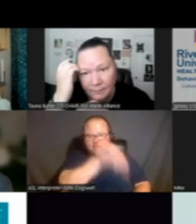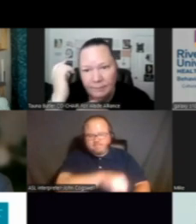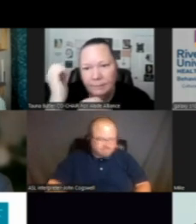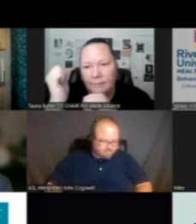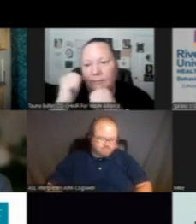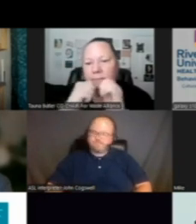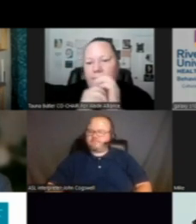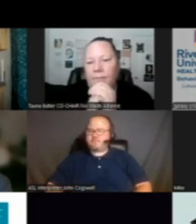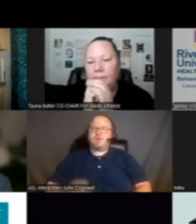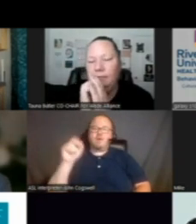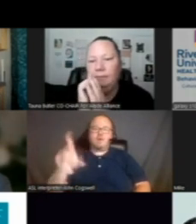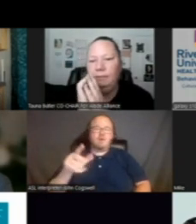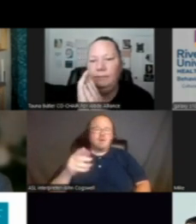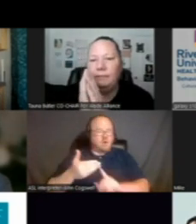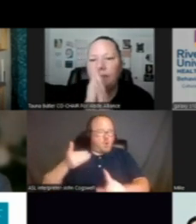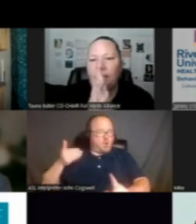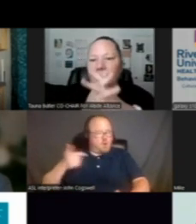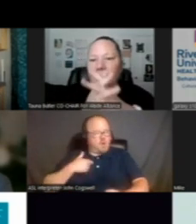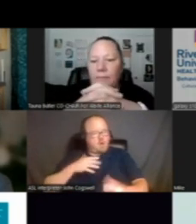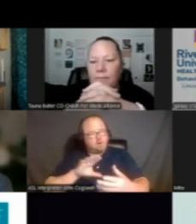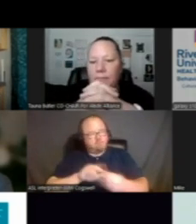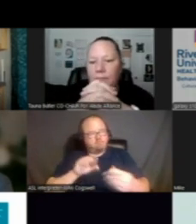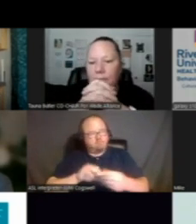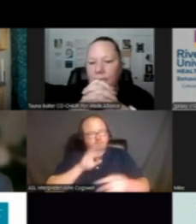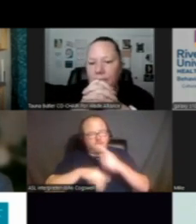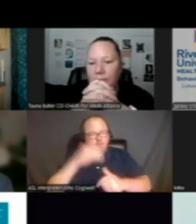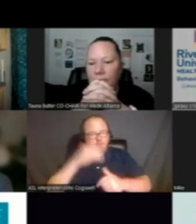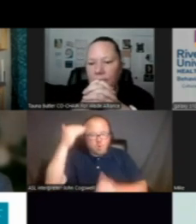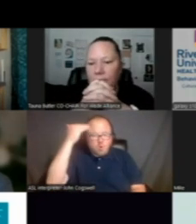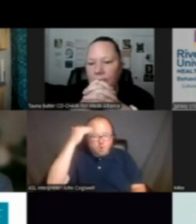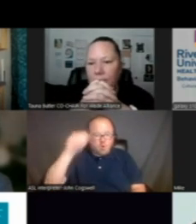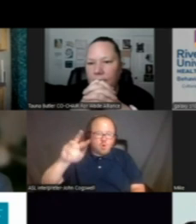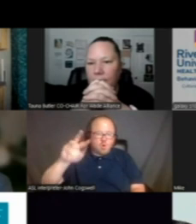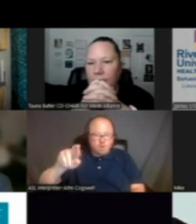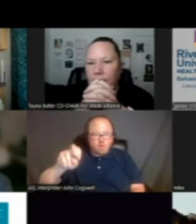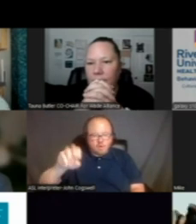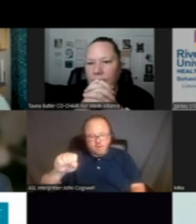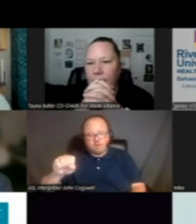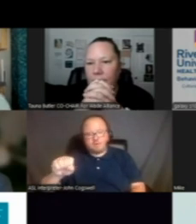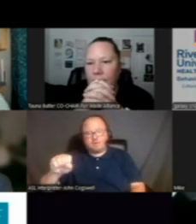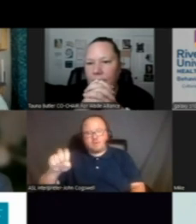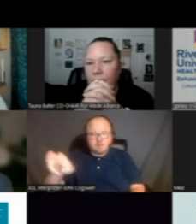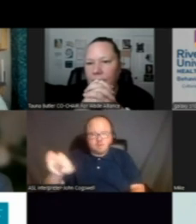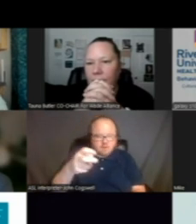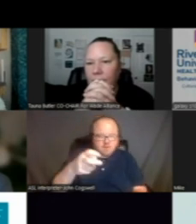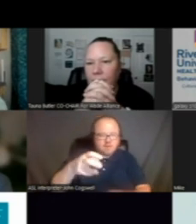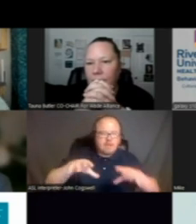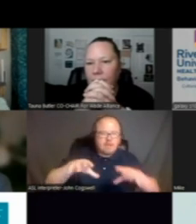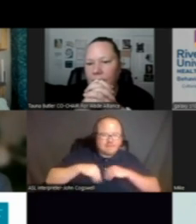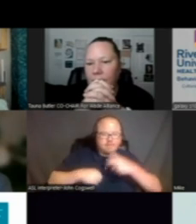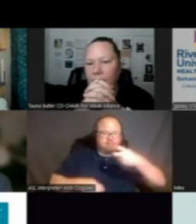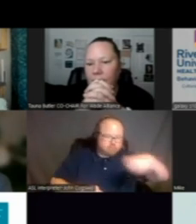So earlier, I was mentioning about awareness into acceptance, into pride, and